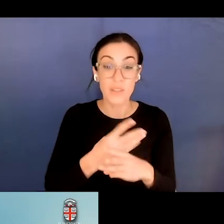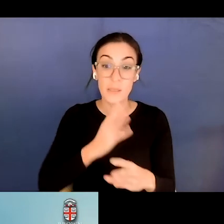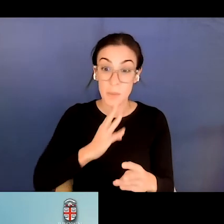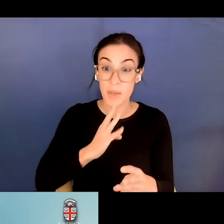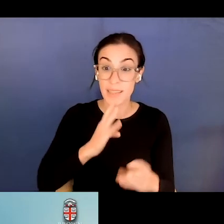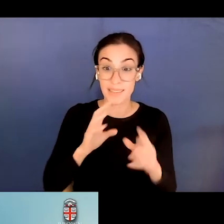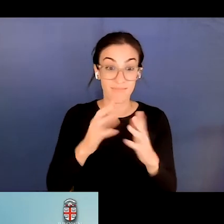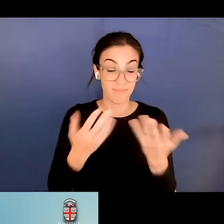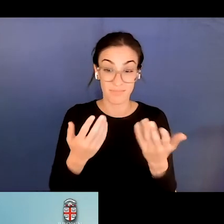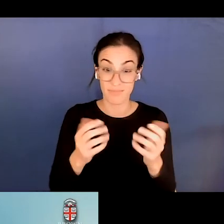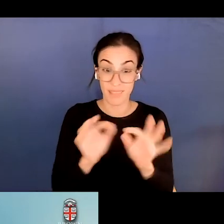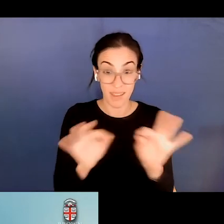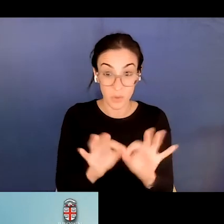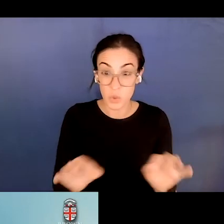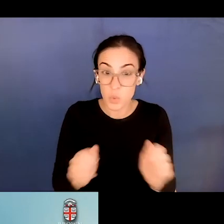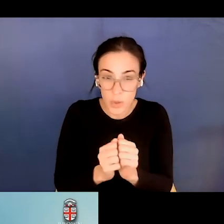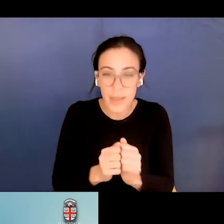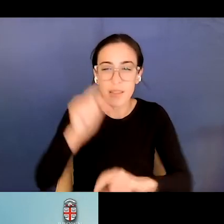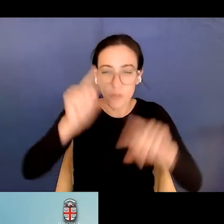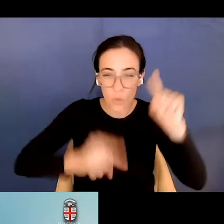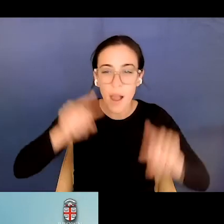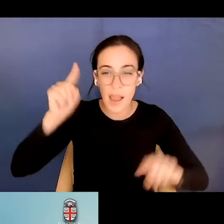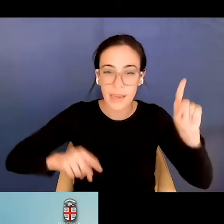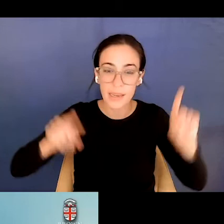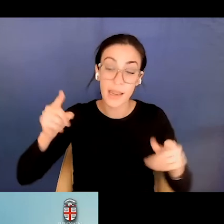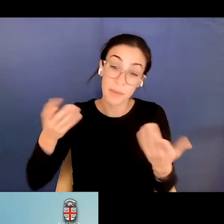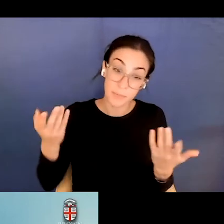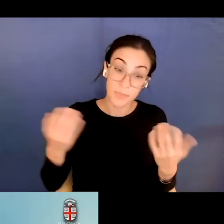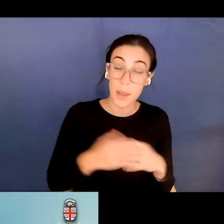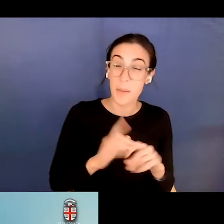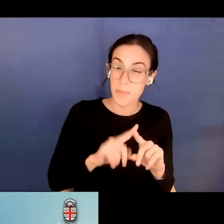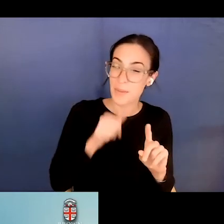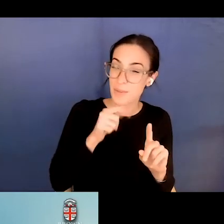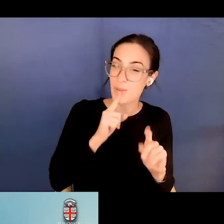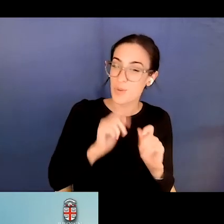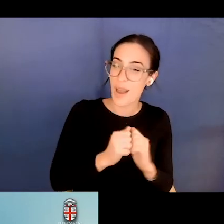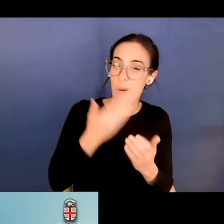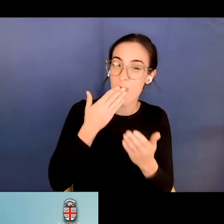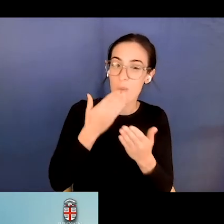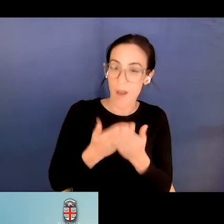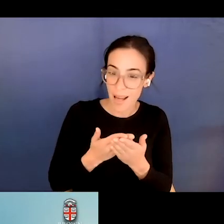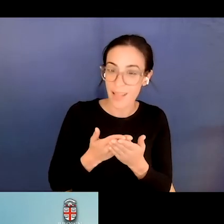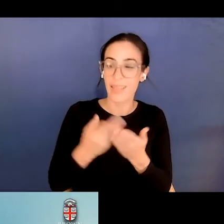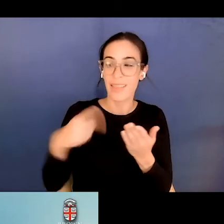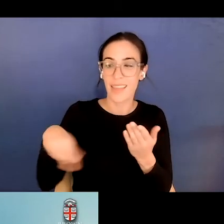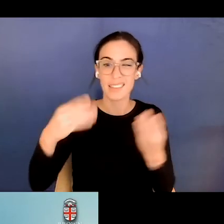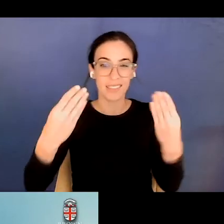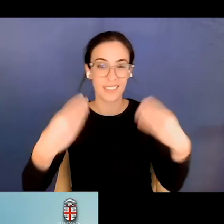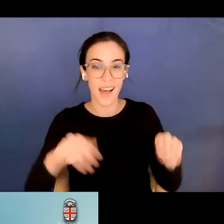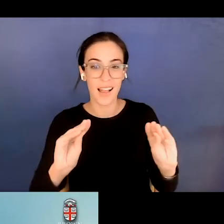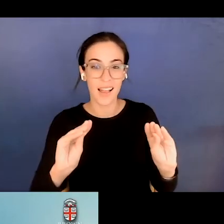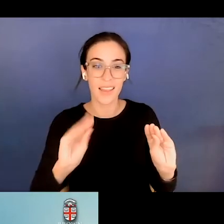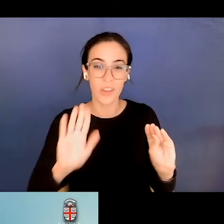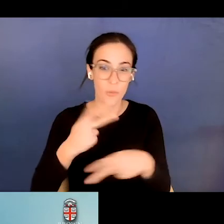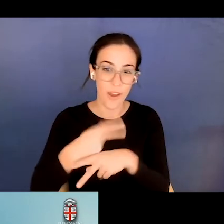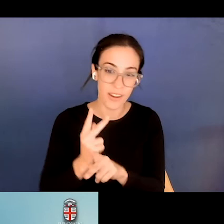and things. So they make that argument. I don't know how well they sell. It's, it's, it's, it's it's a tough argument to, to, to